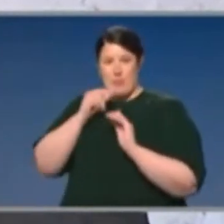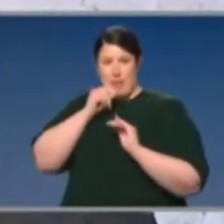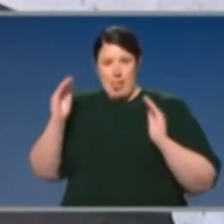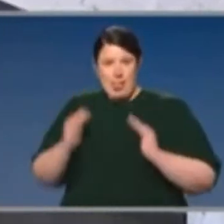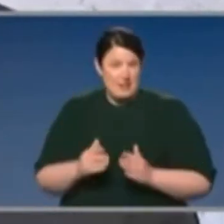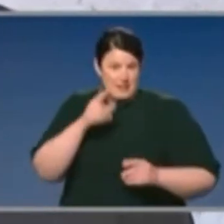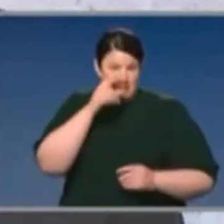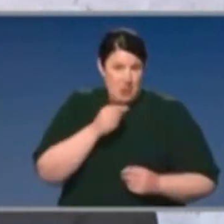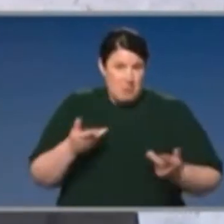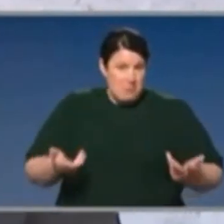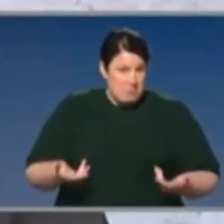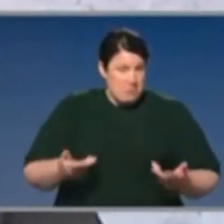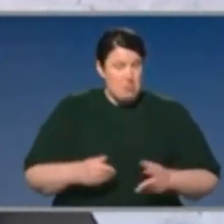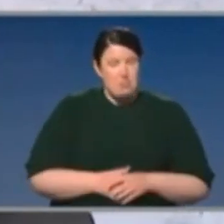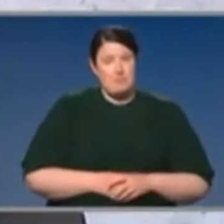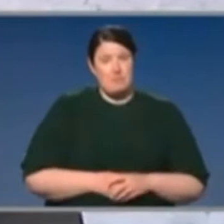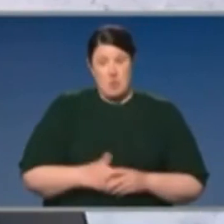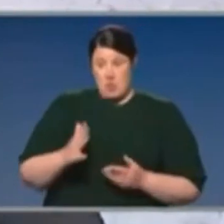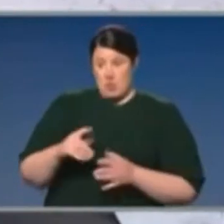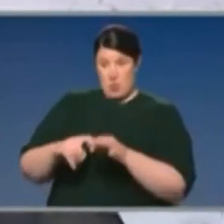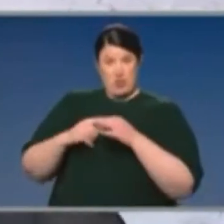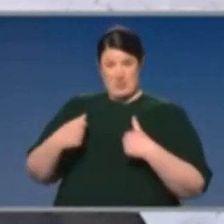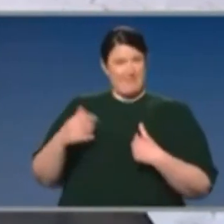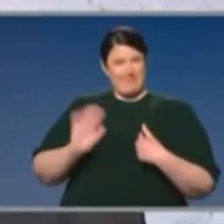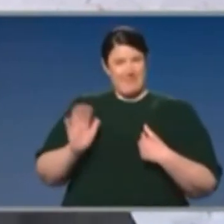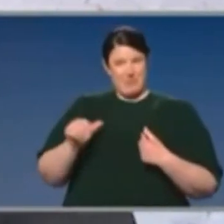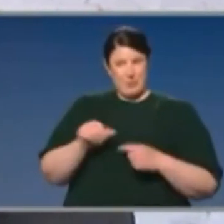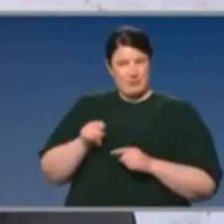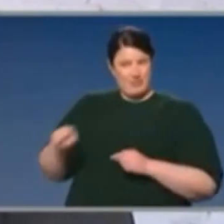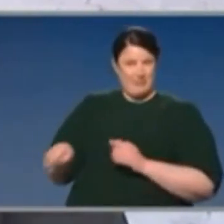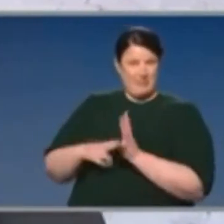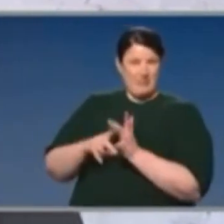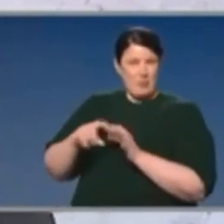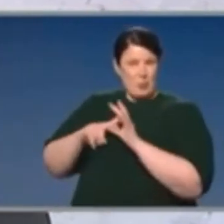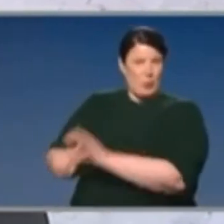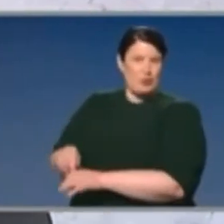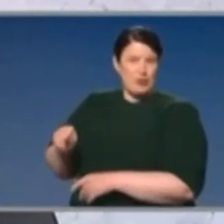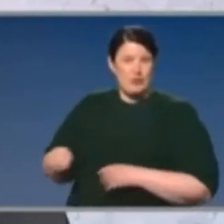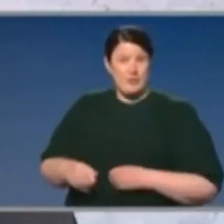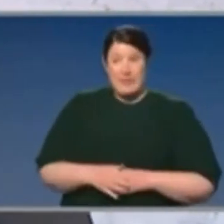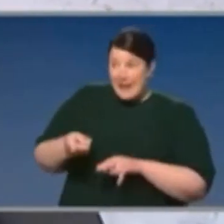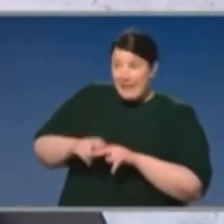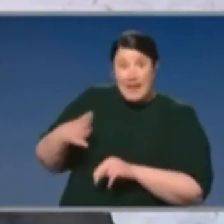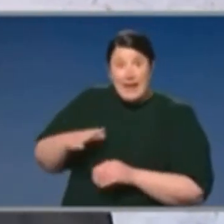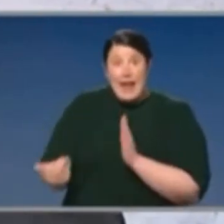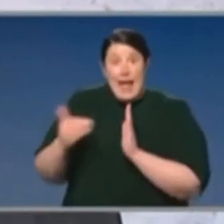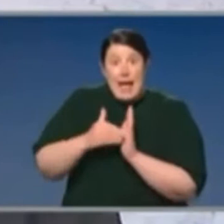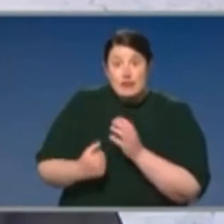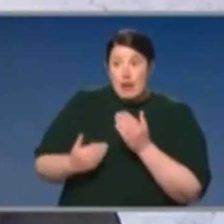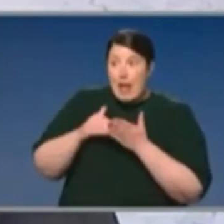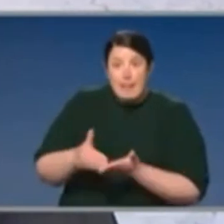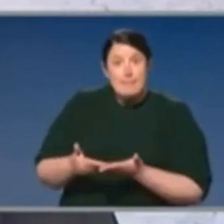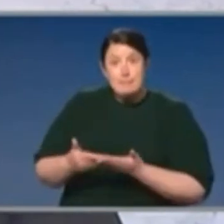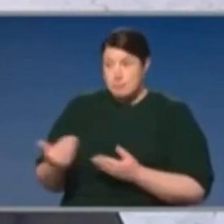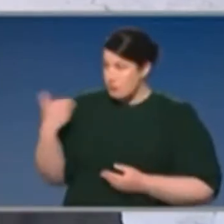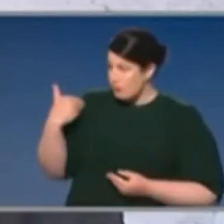So it really is not so much a question to me. If they need extra services Australia support, we've